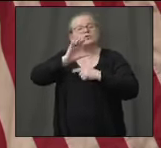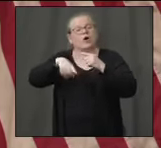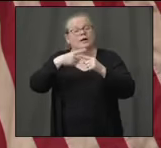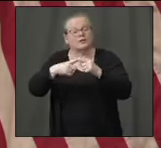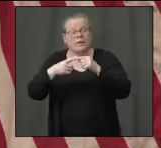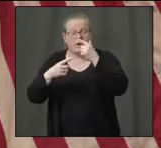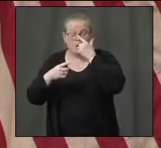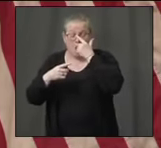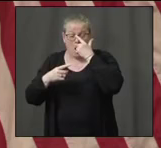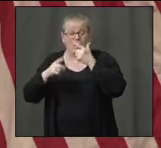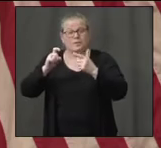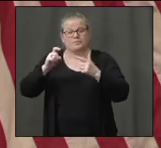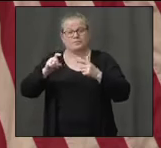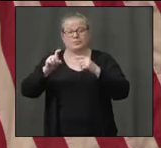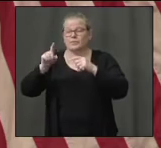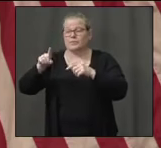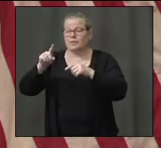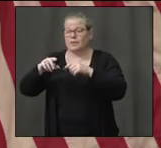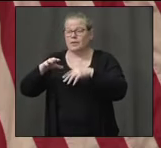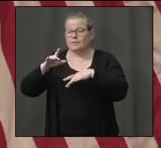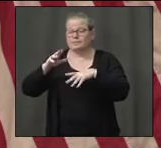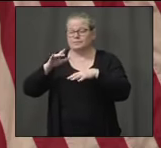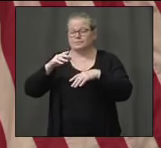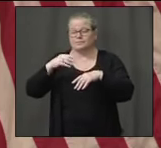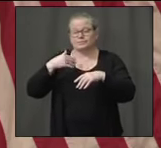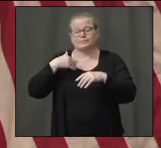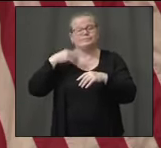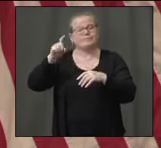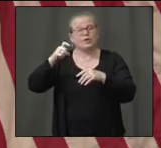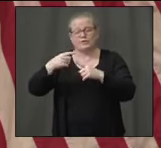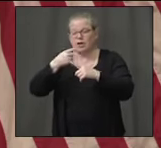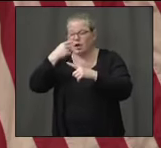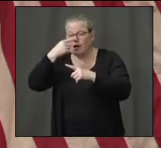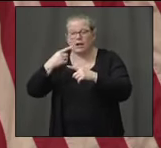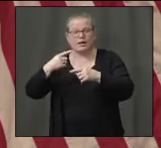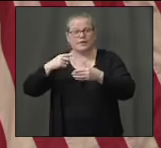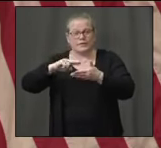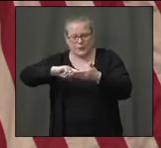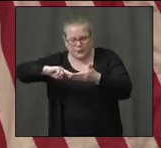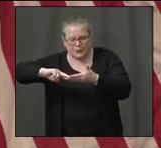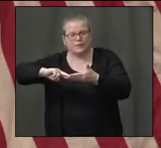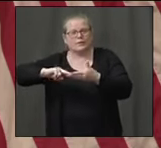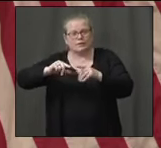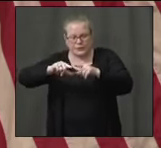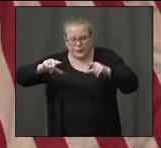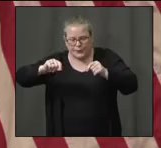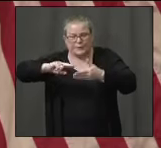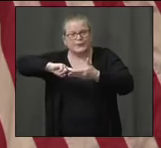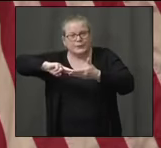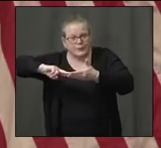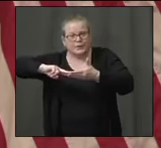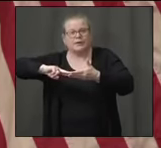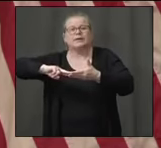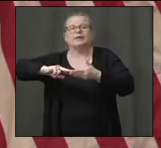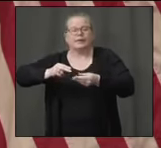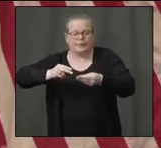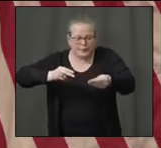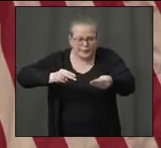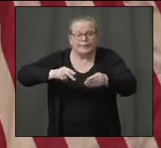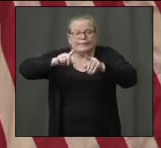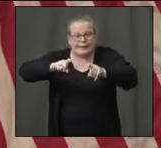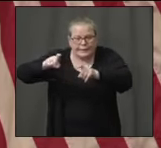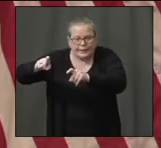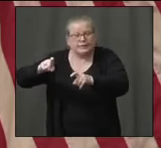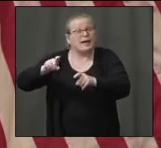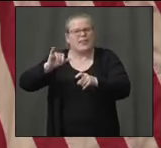specimen collection kits. At one point, they were problematic. We've solved those problems. We now have the capacity. We've